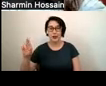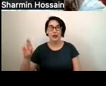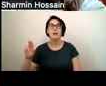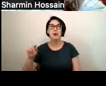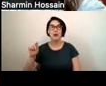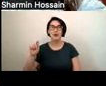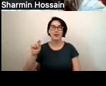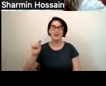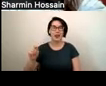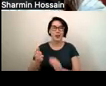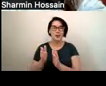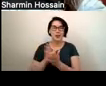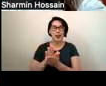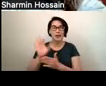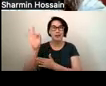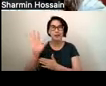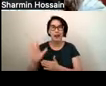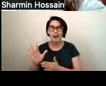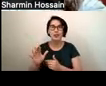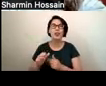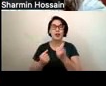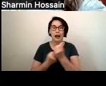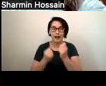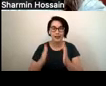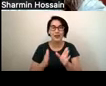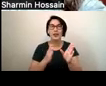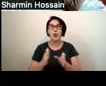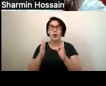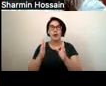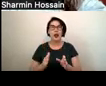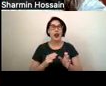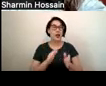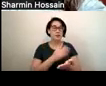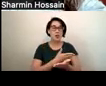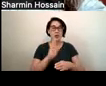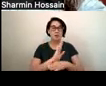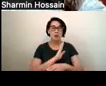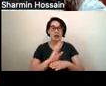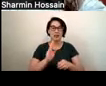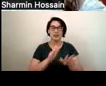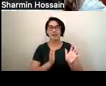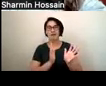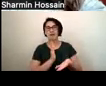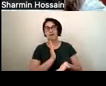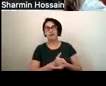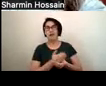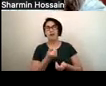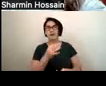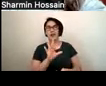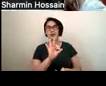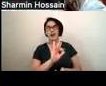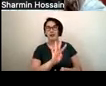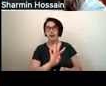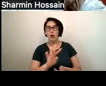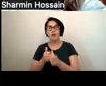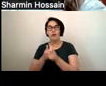music business in 1994 to follow a religious calling. The Row congregation. The gathers every Friday night on the